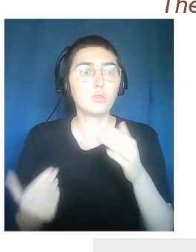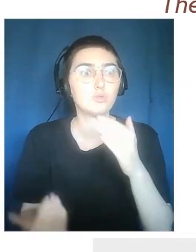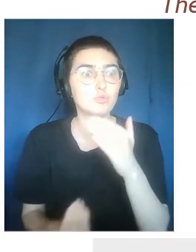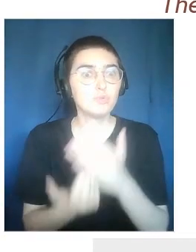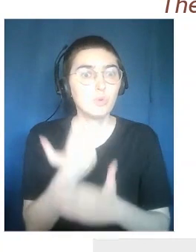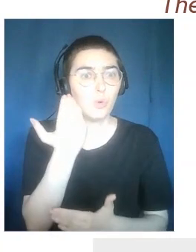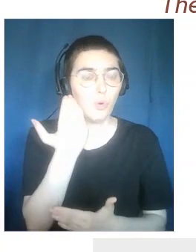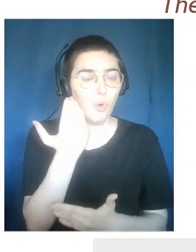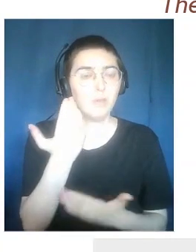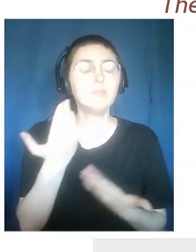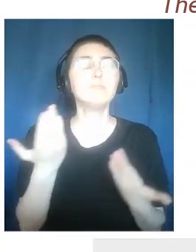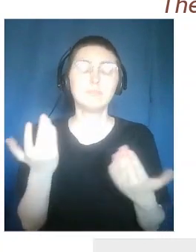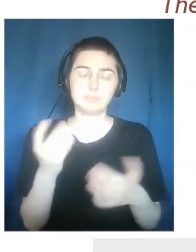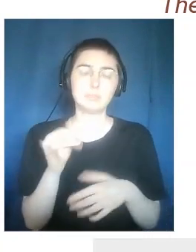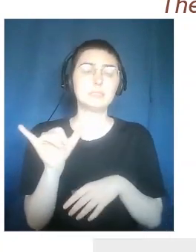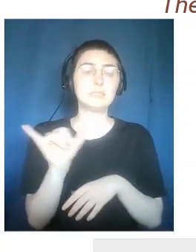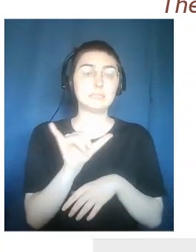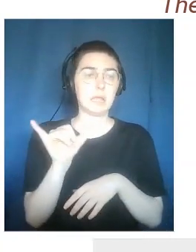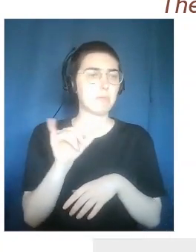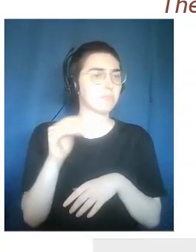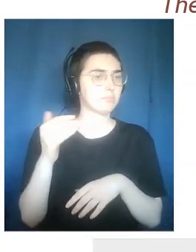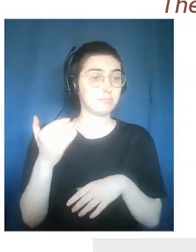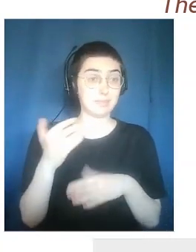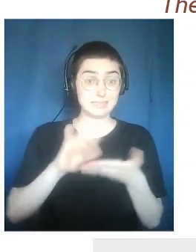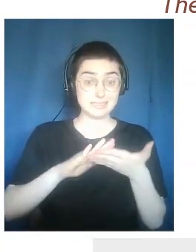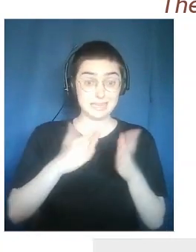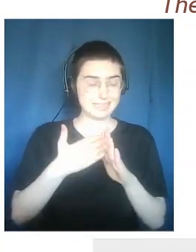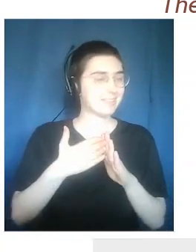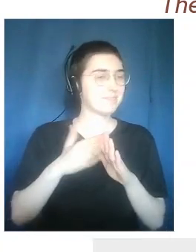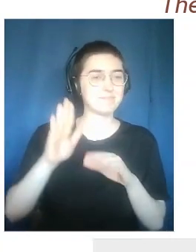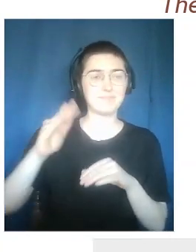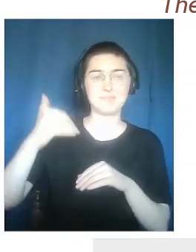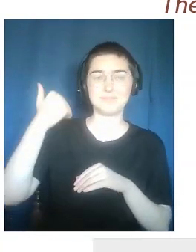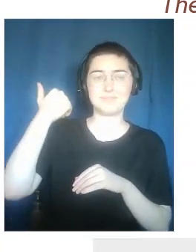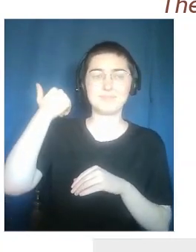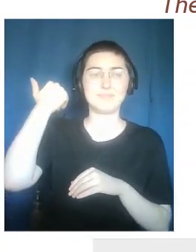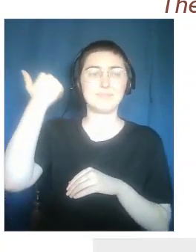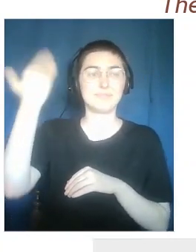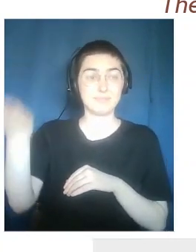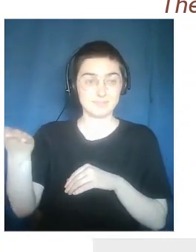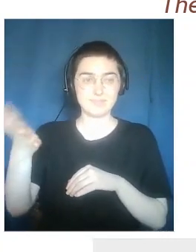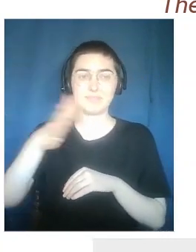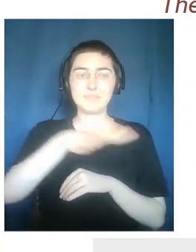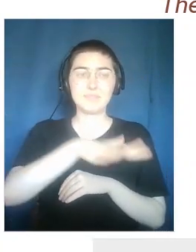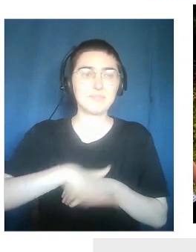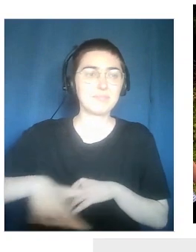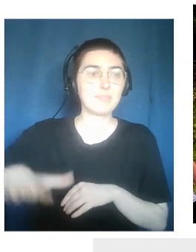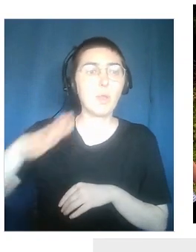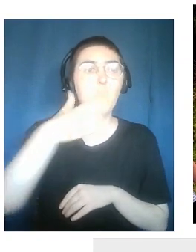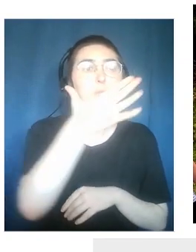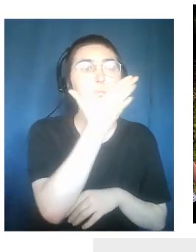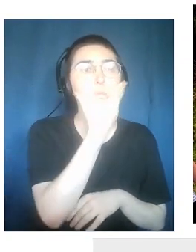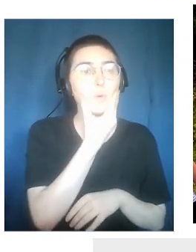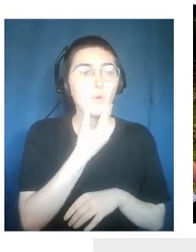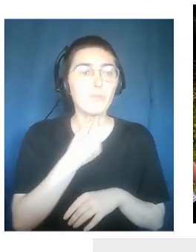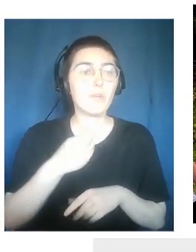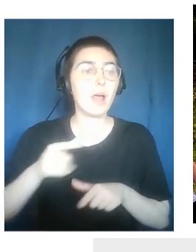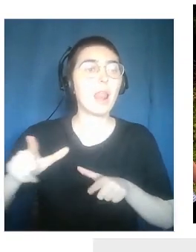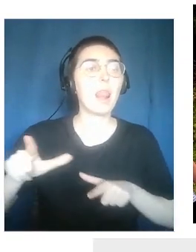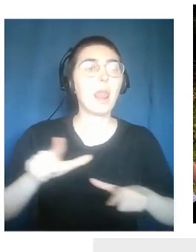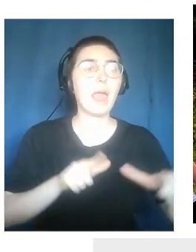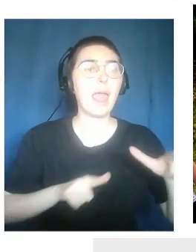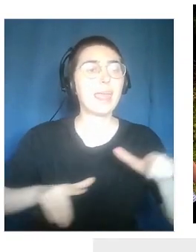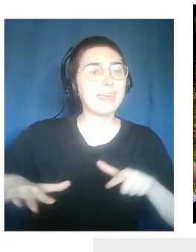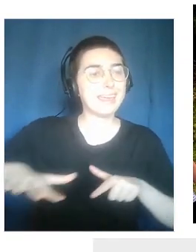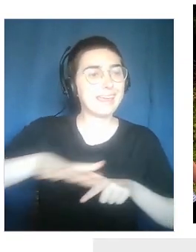perspective. And as it happens also out of cities, in nice places as